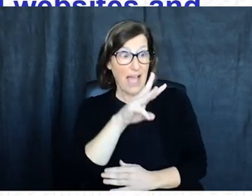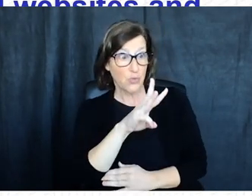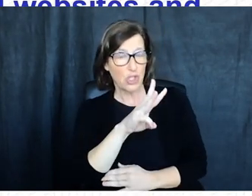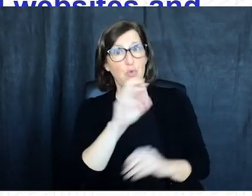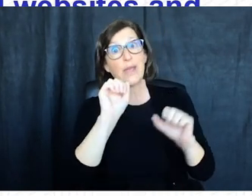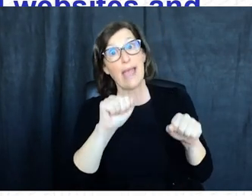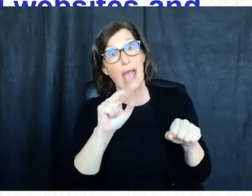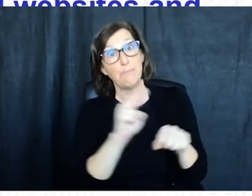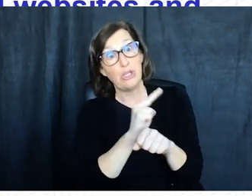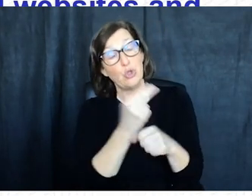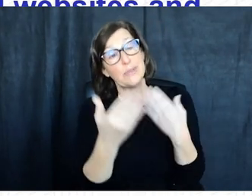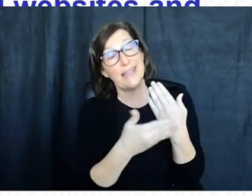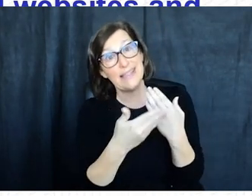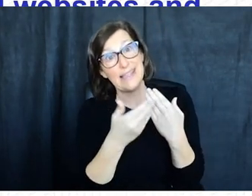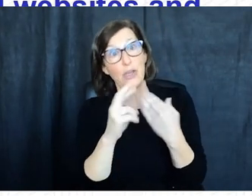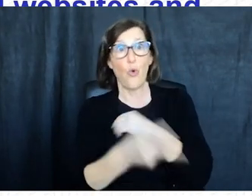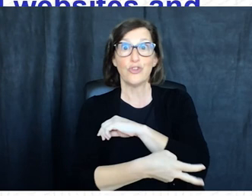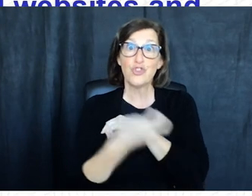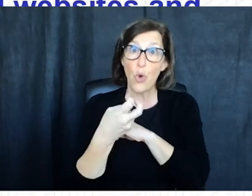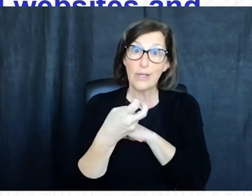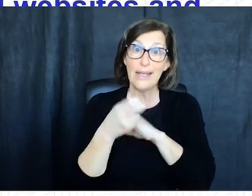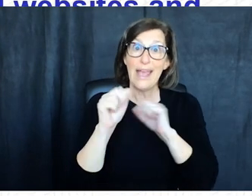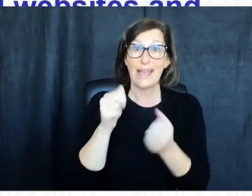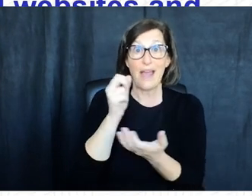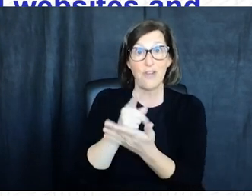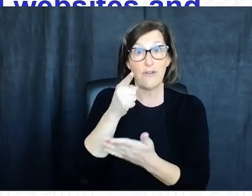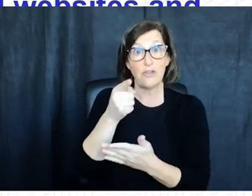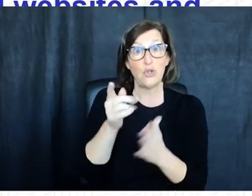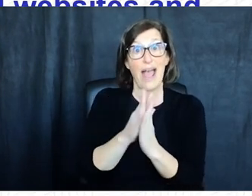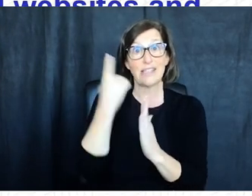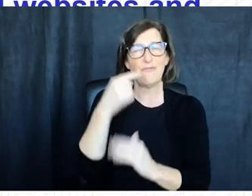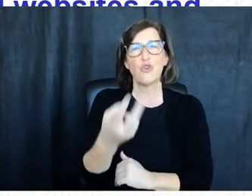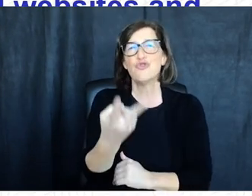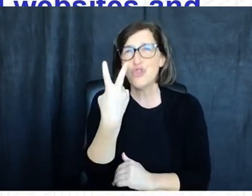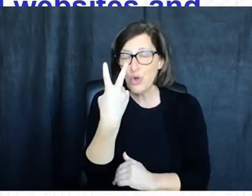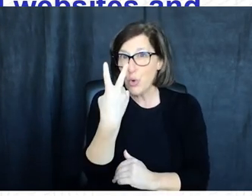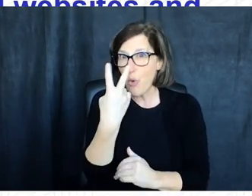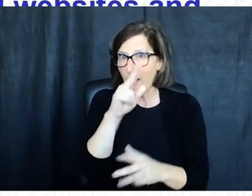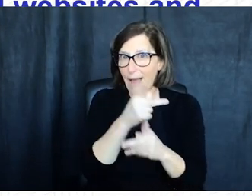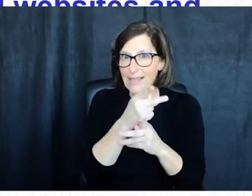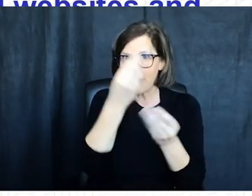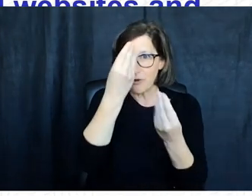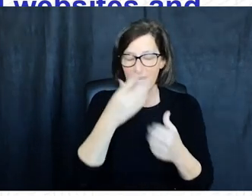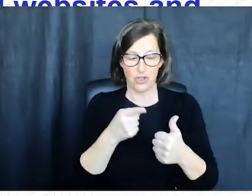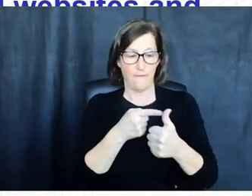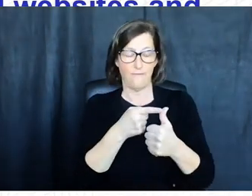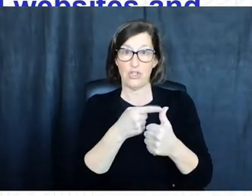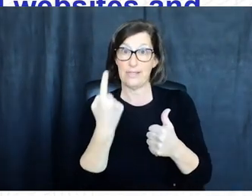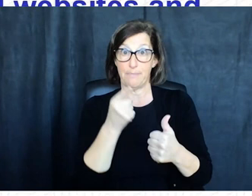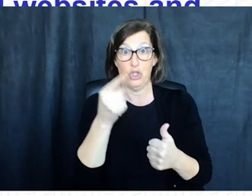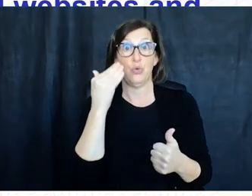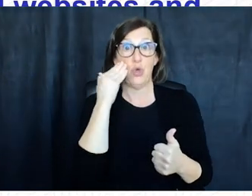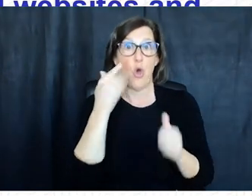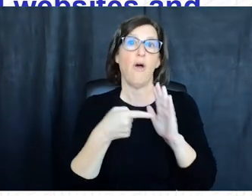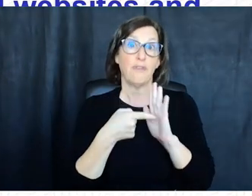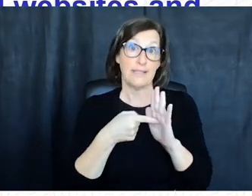password which can be reused more easily cracked or stolen they can verify it's you by asking for two forms of information first they'll